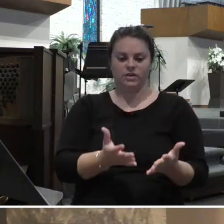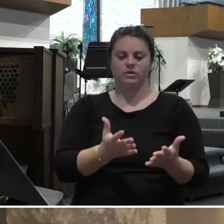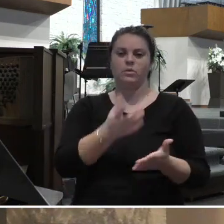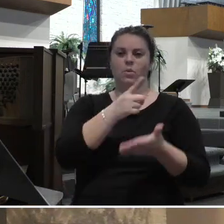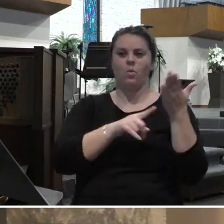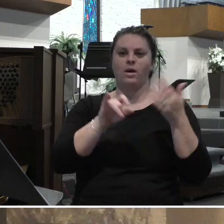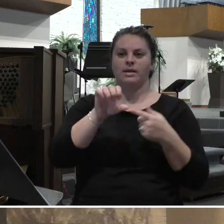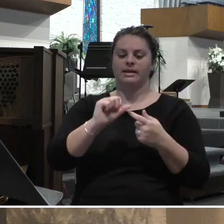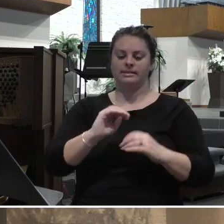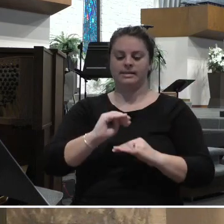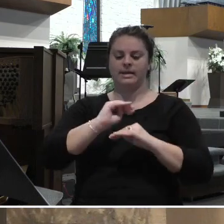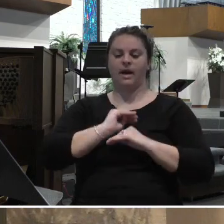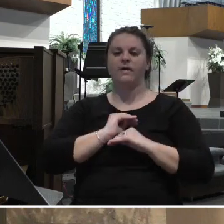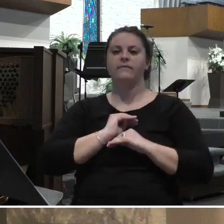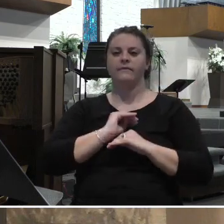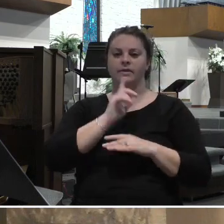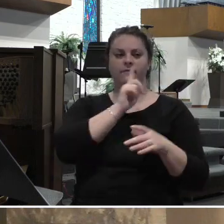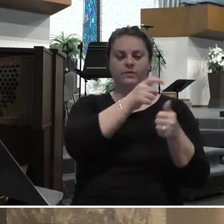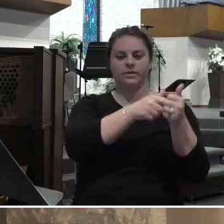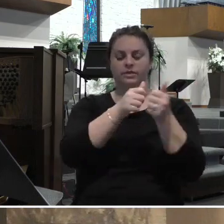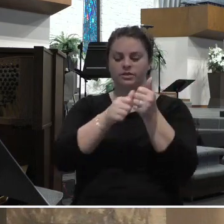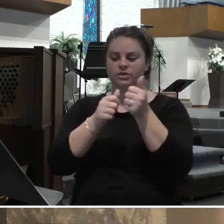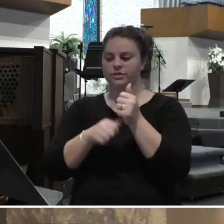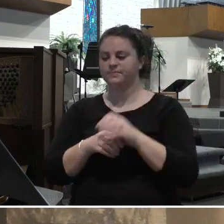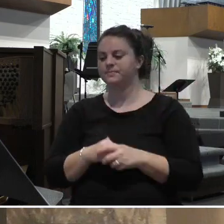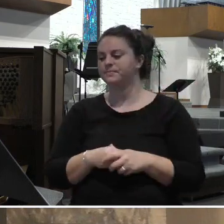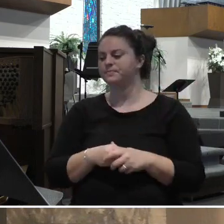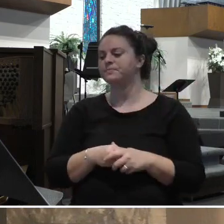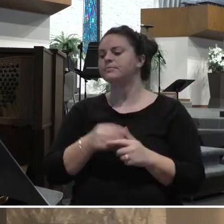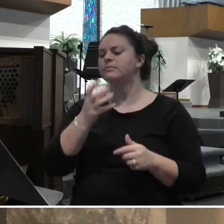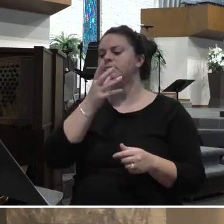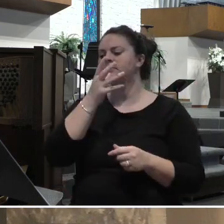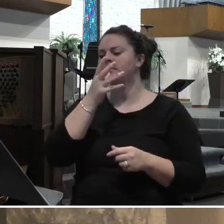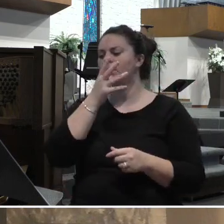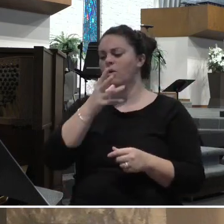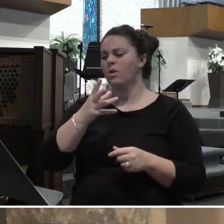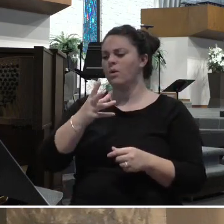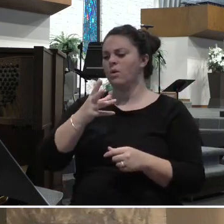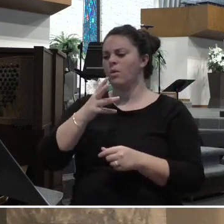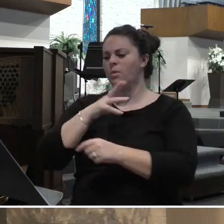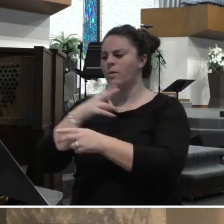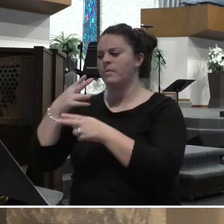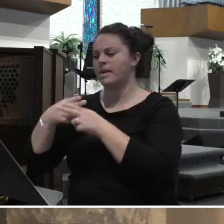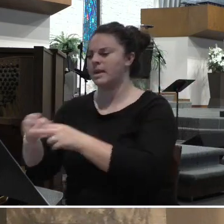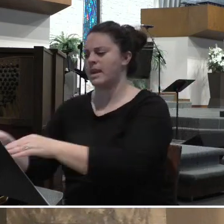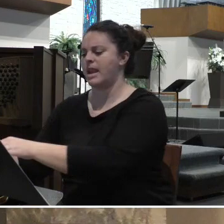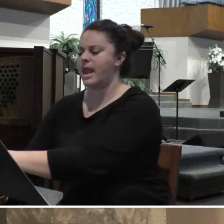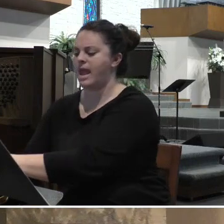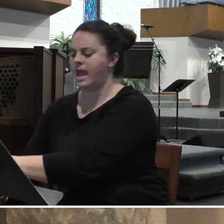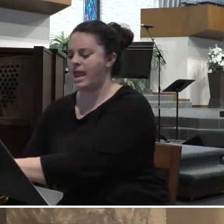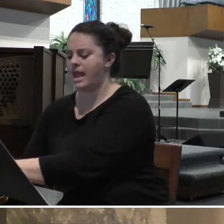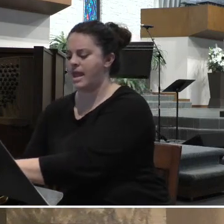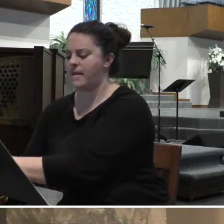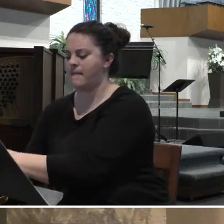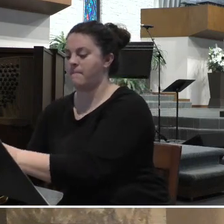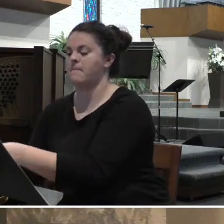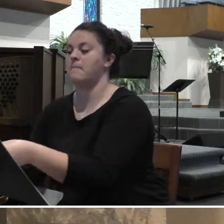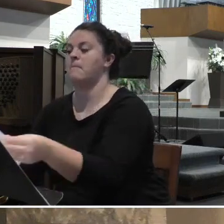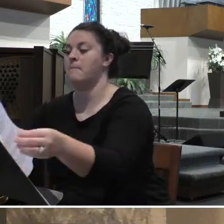is often less directly on good news to the poor and more on the responsibility of the rich.